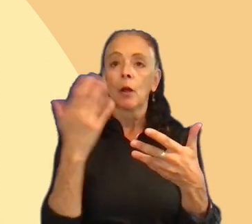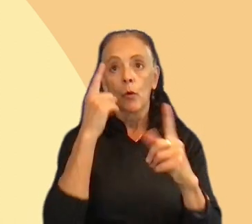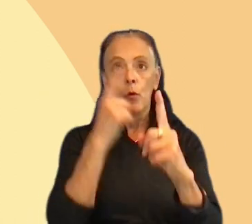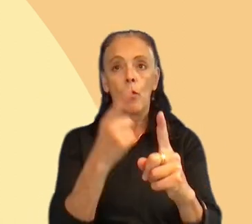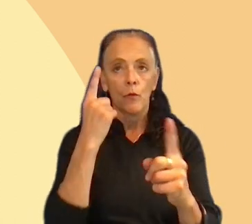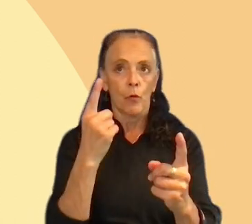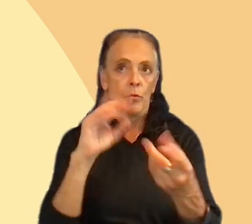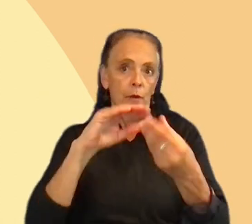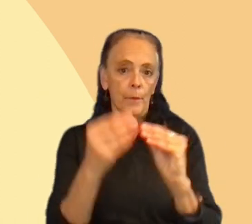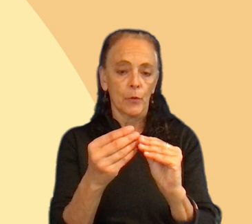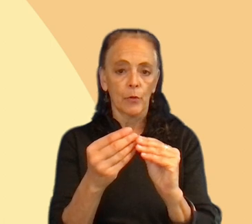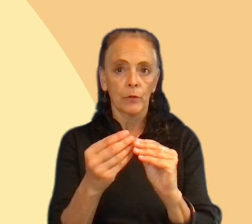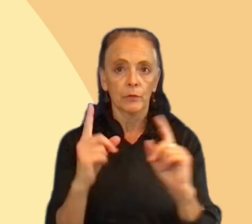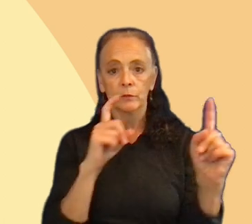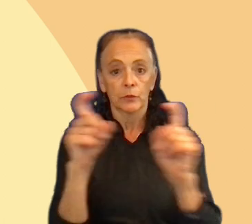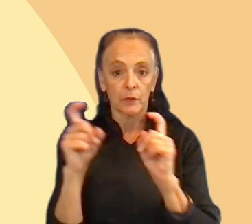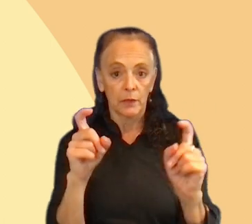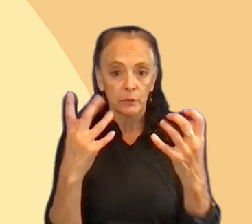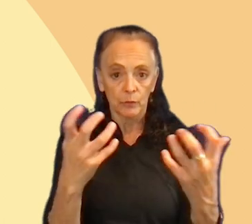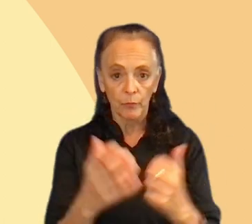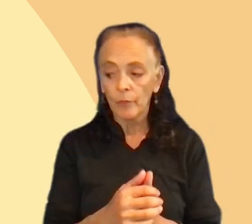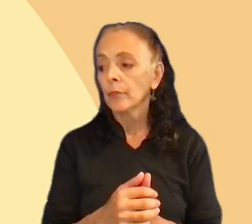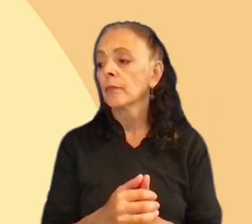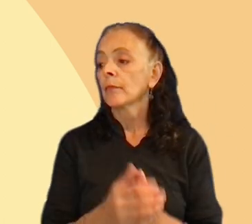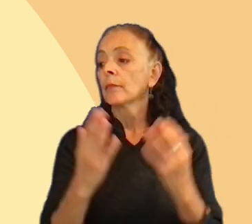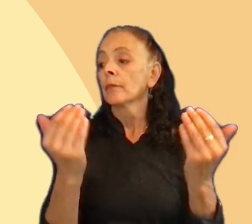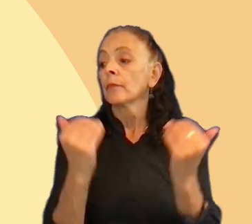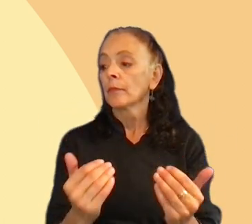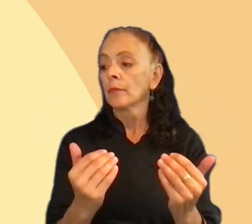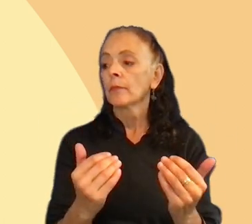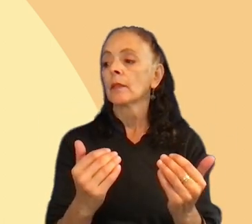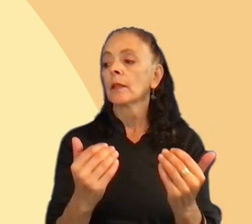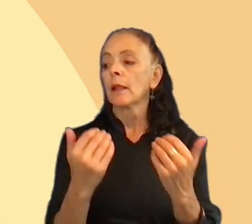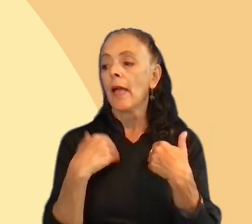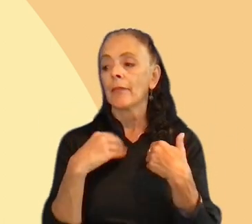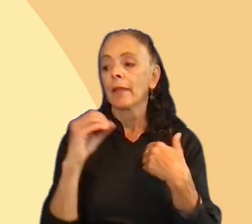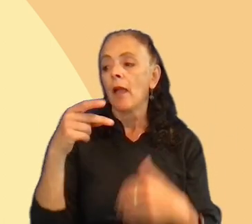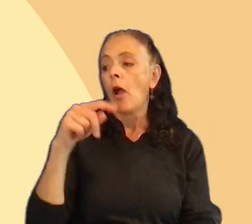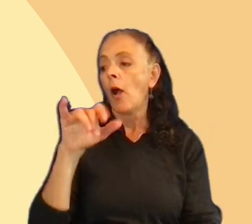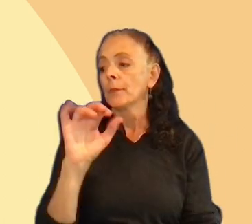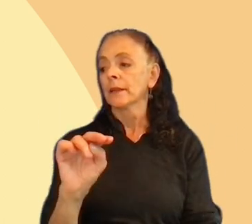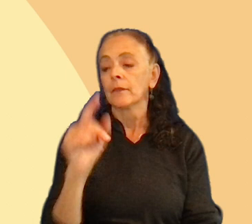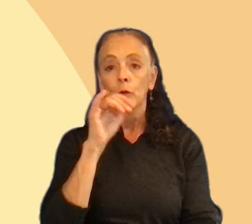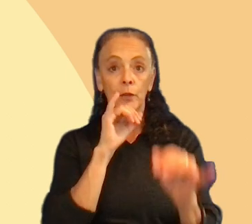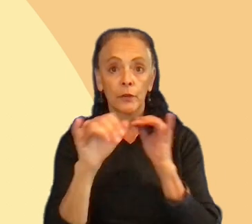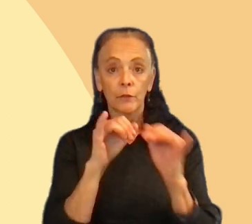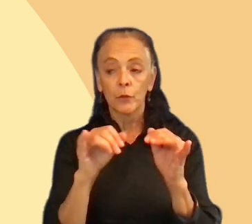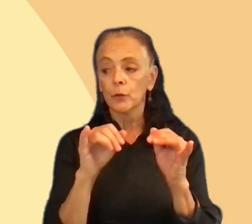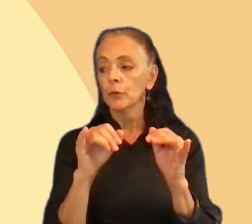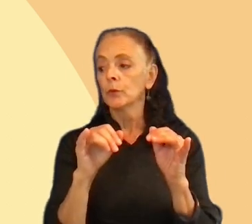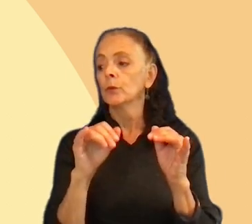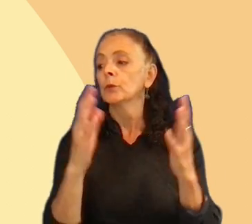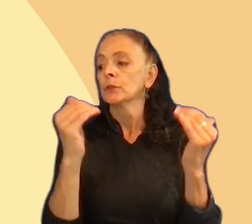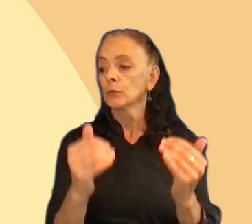of surveys. And going on, we had the opt-in for the interviews. We had a